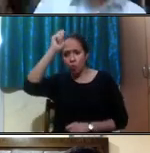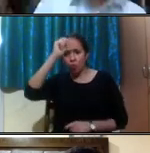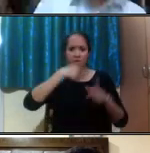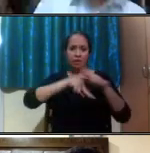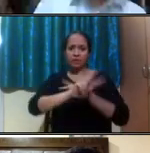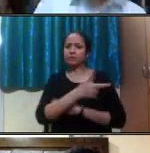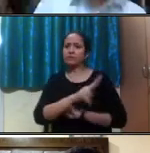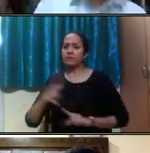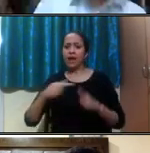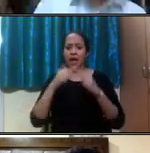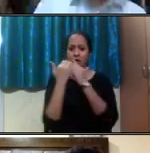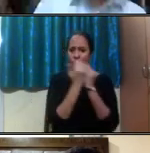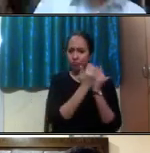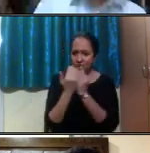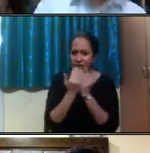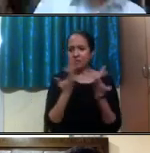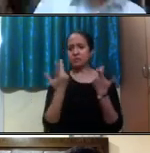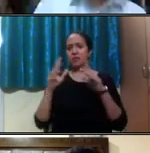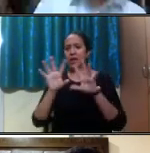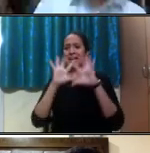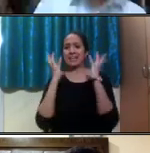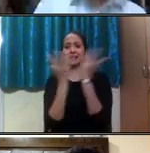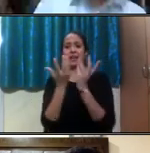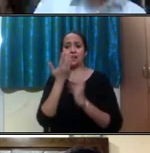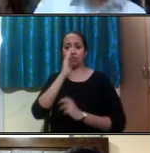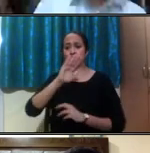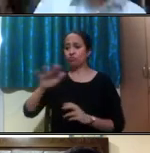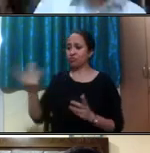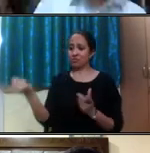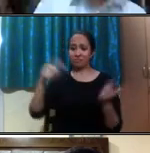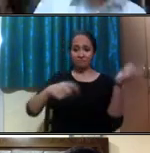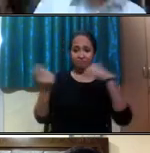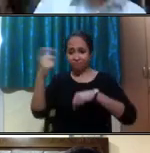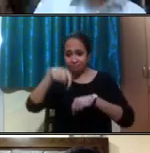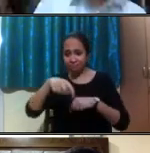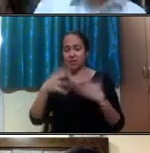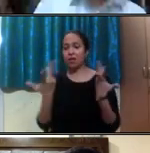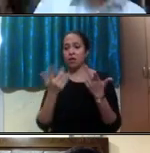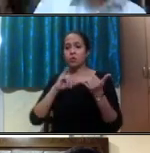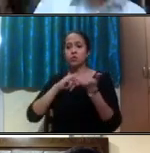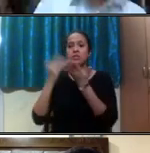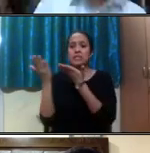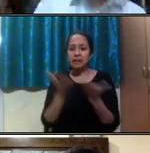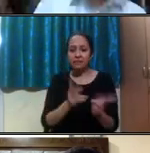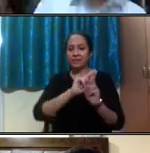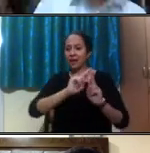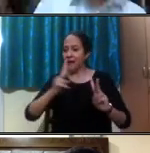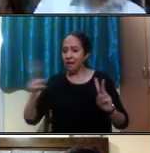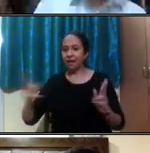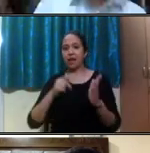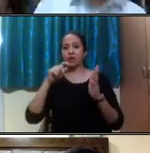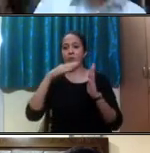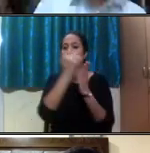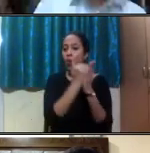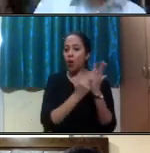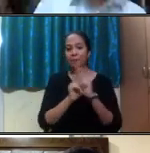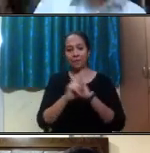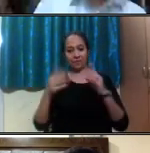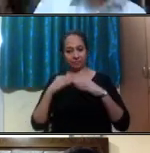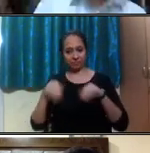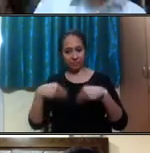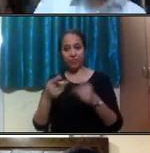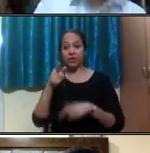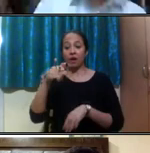immigration, as an international student advisor, and in other student services and programs as well. Her past experience